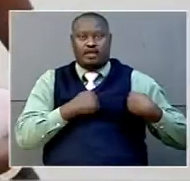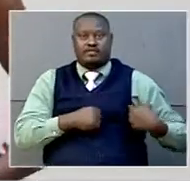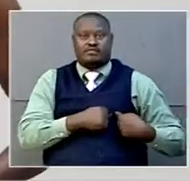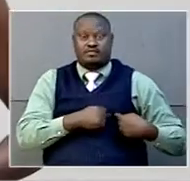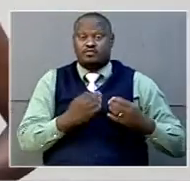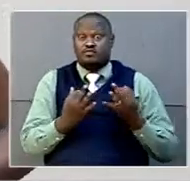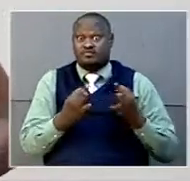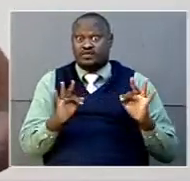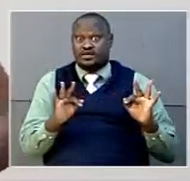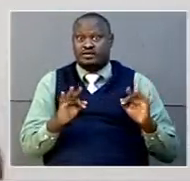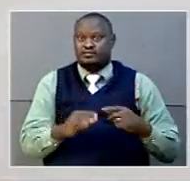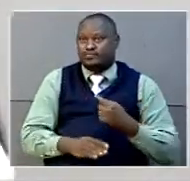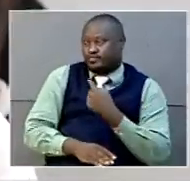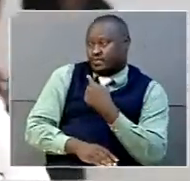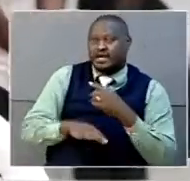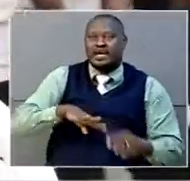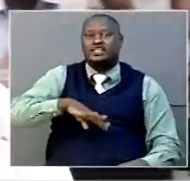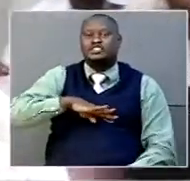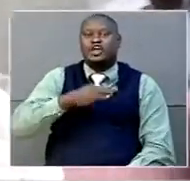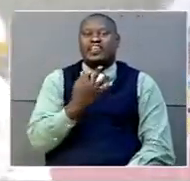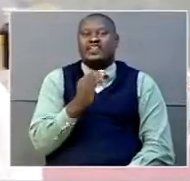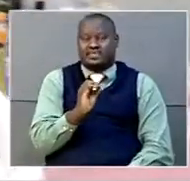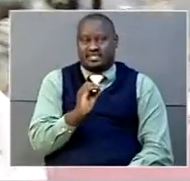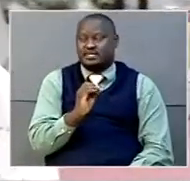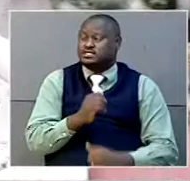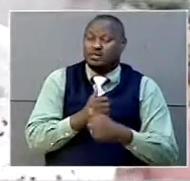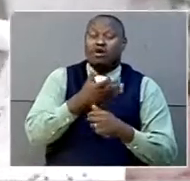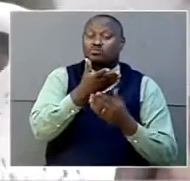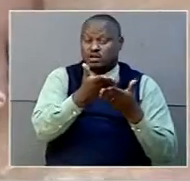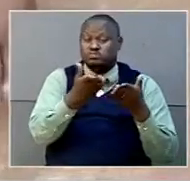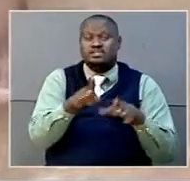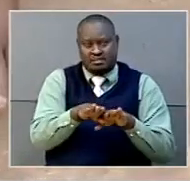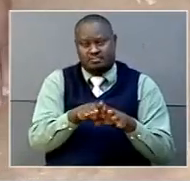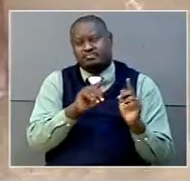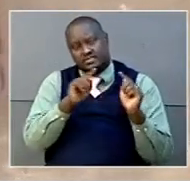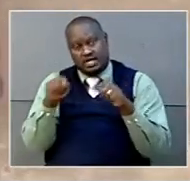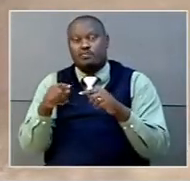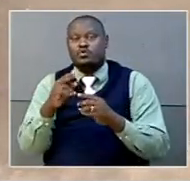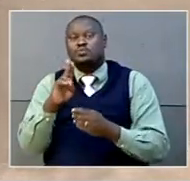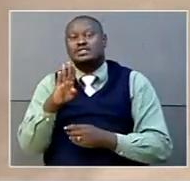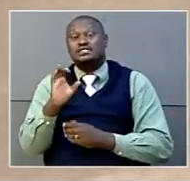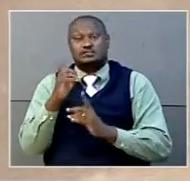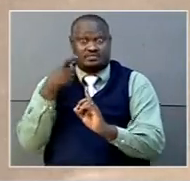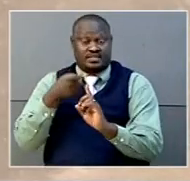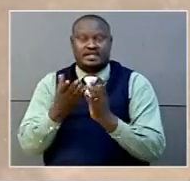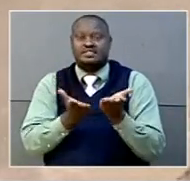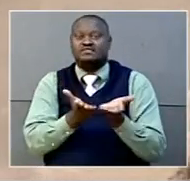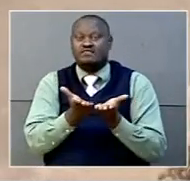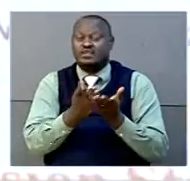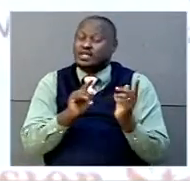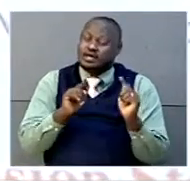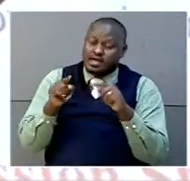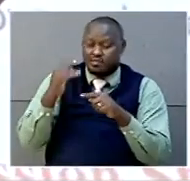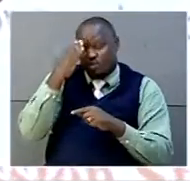Brenda Toaide, aged 30 years, is among hundreds of people that flocked UBC grounds for services, this time seeking